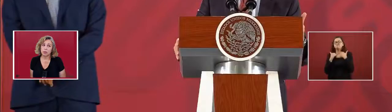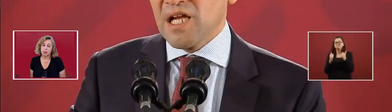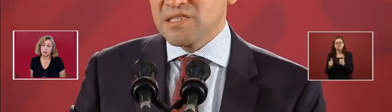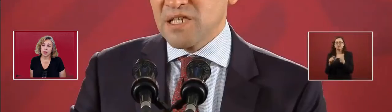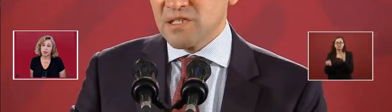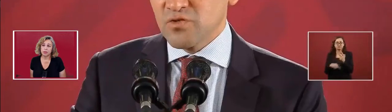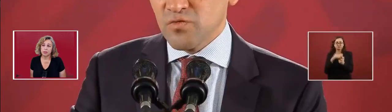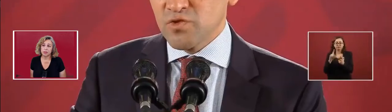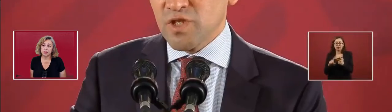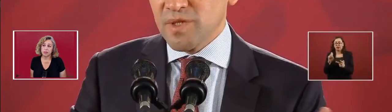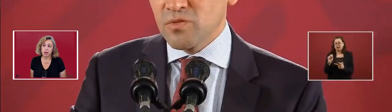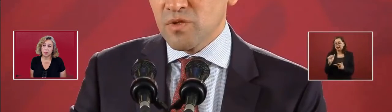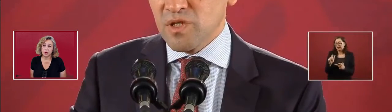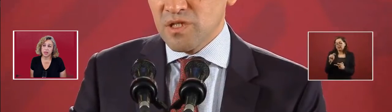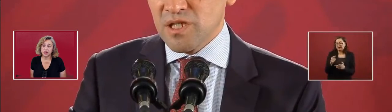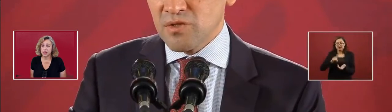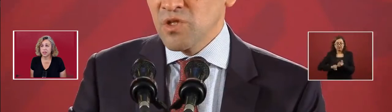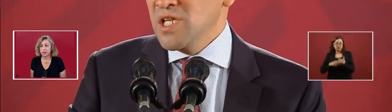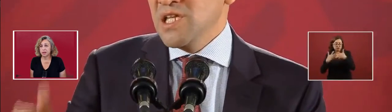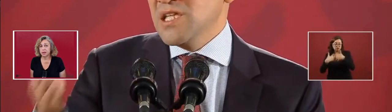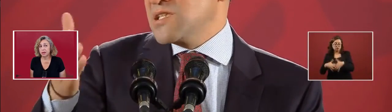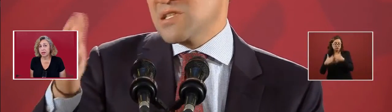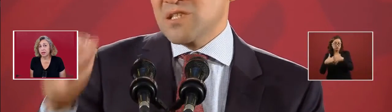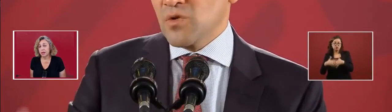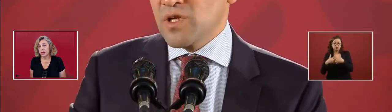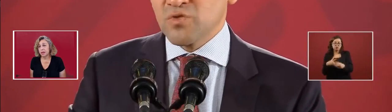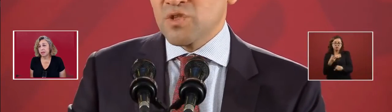Increase operation.